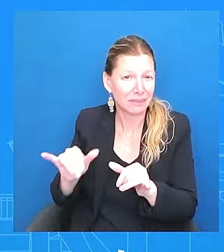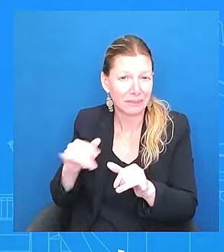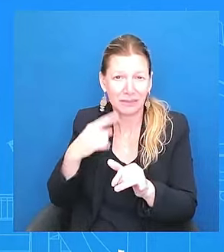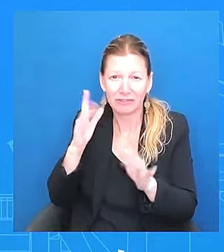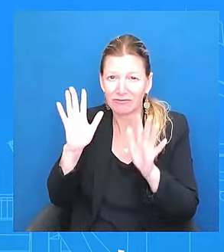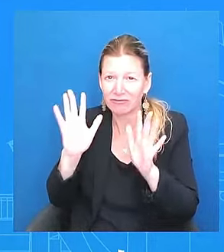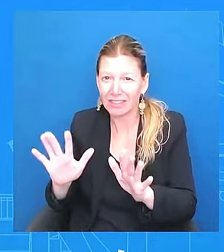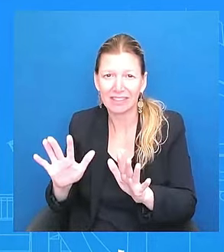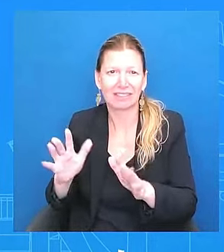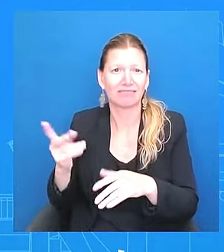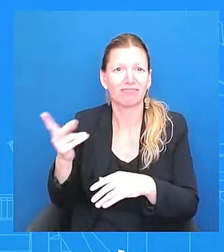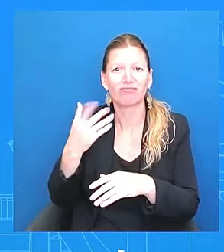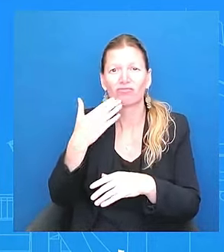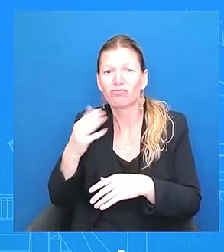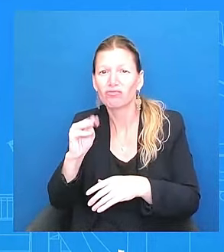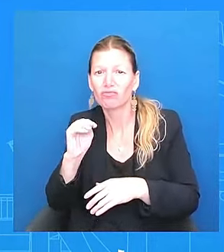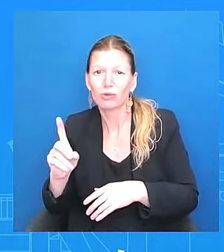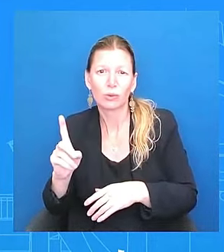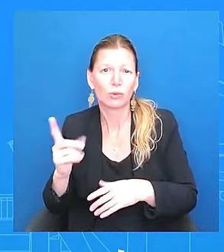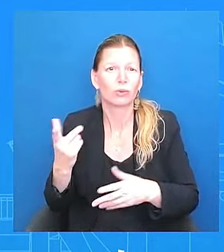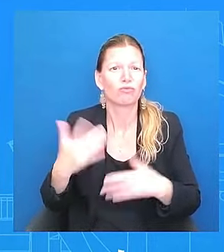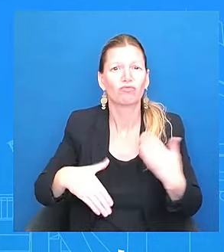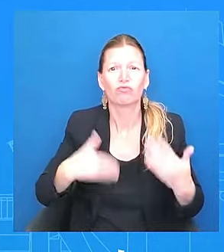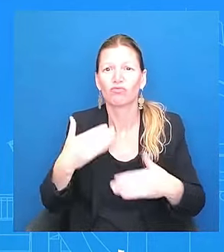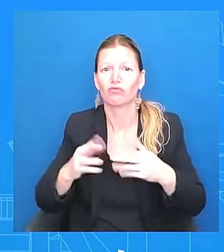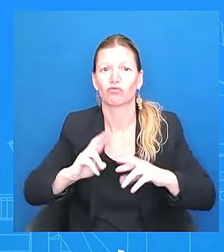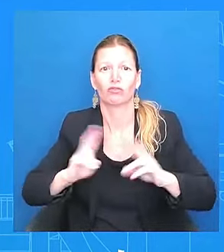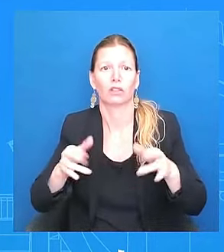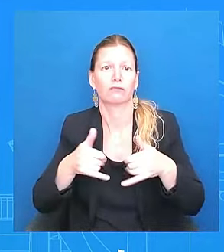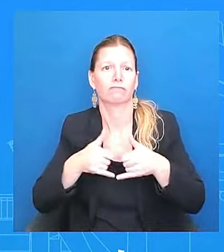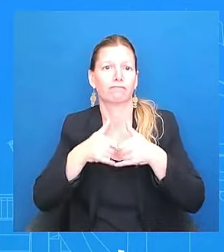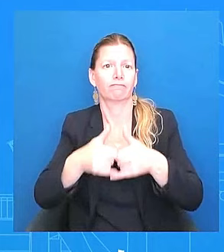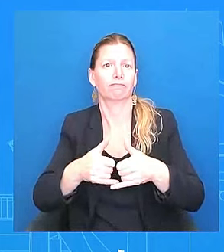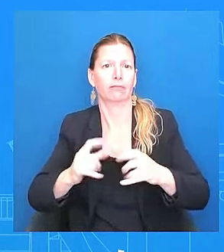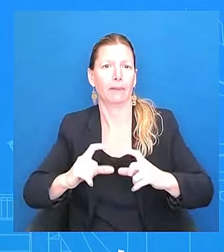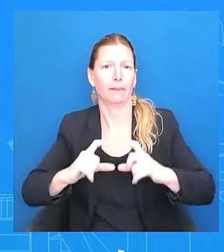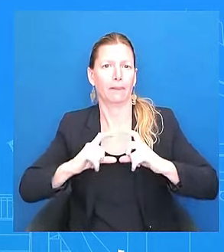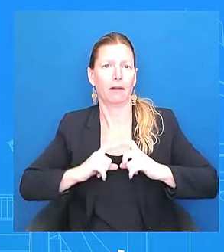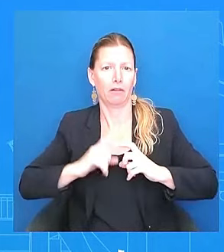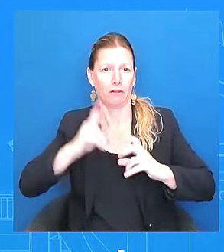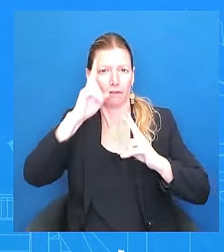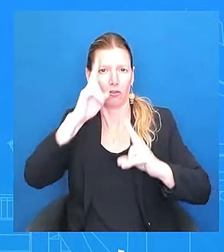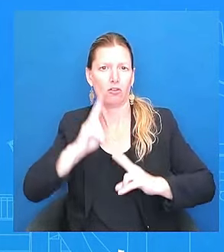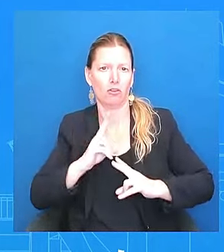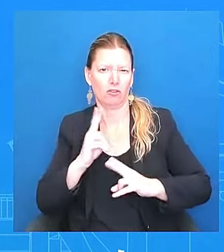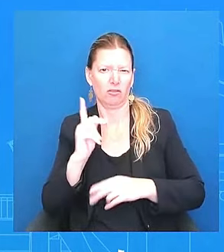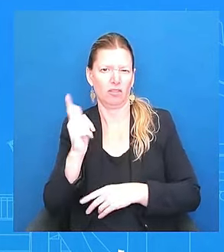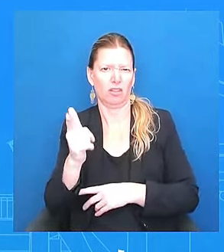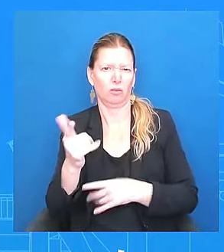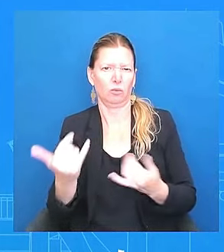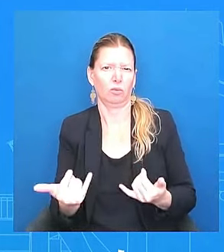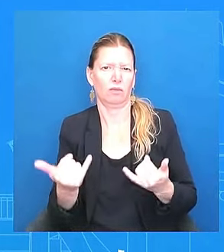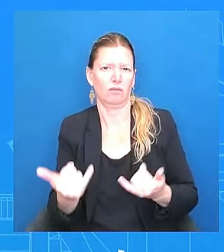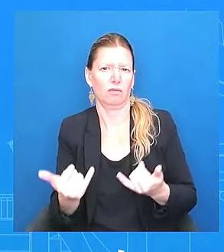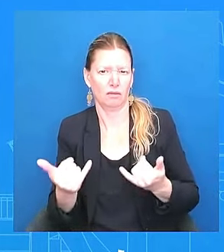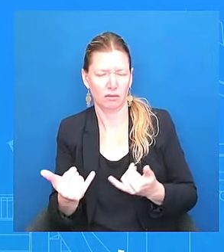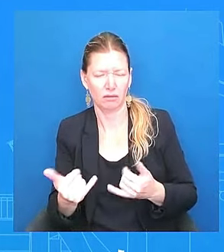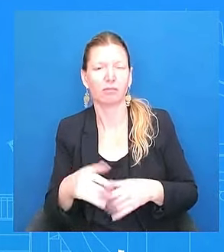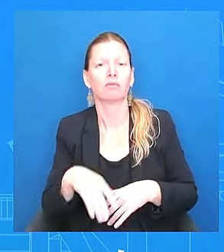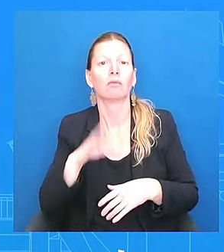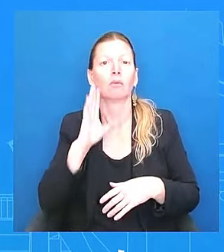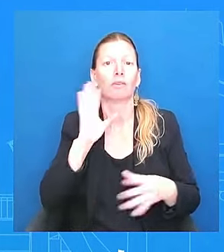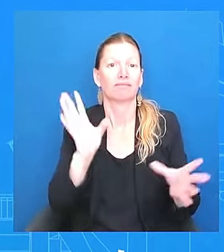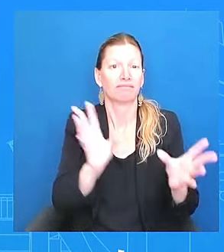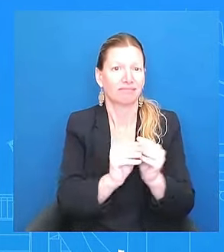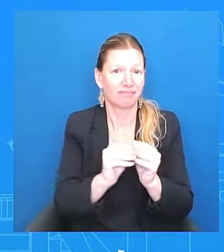honor, uh, later today. He's going to meet with democratic governors, uh, and that's kind of what you want to see, right? From your leader. Any frustrations